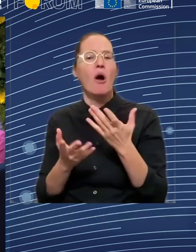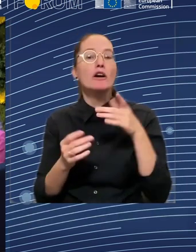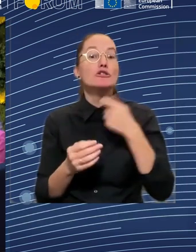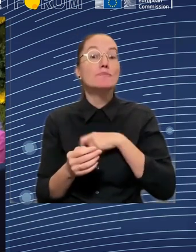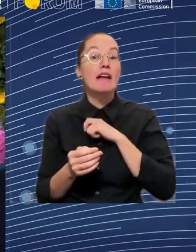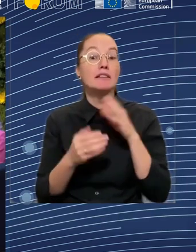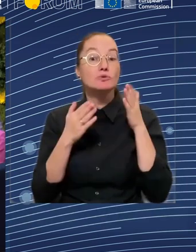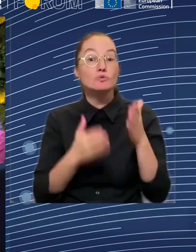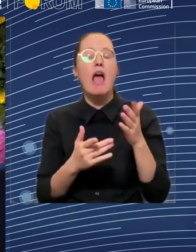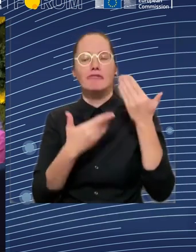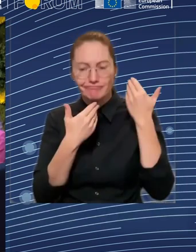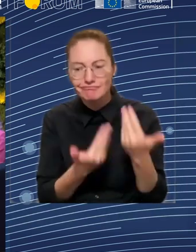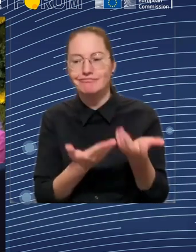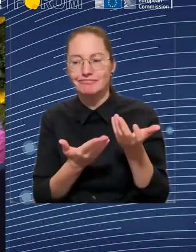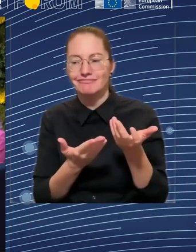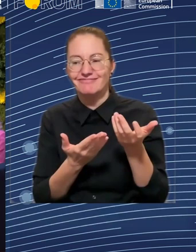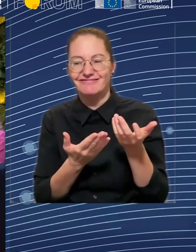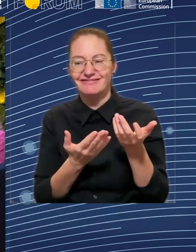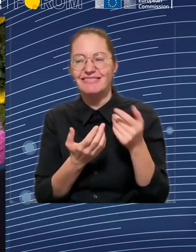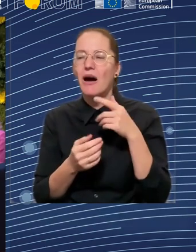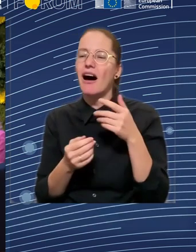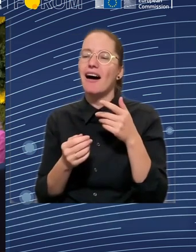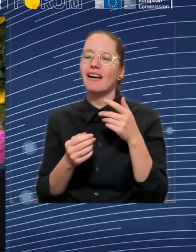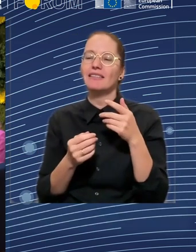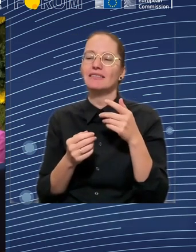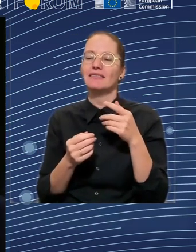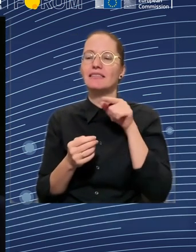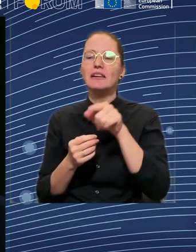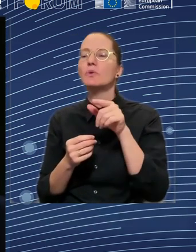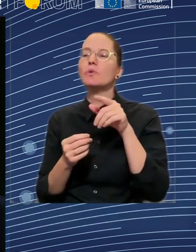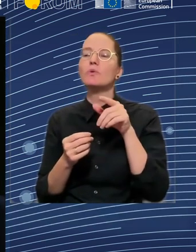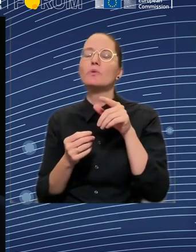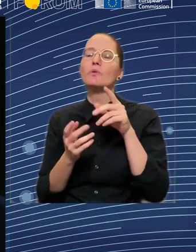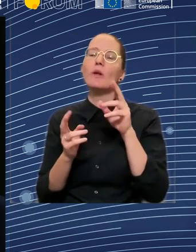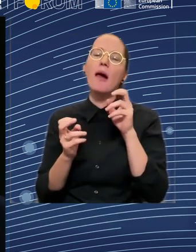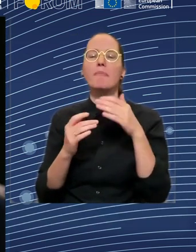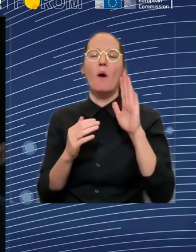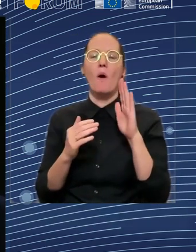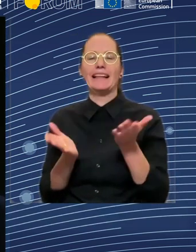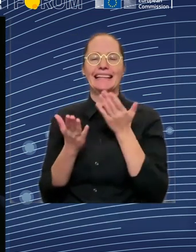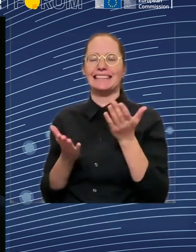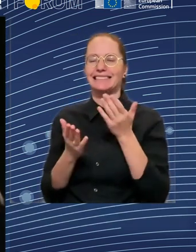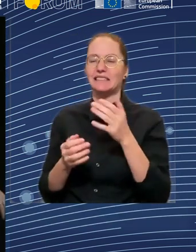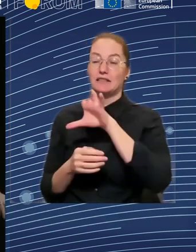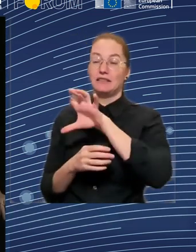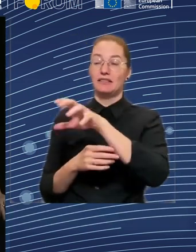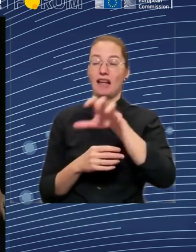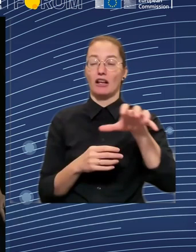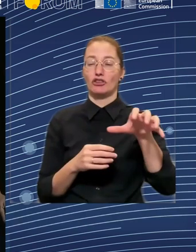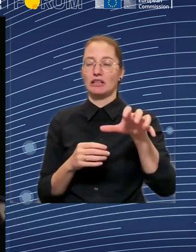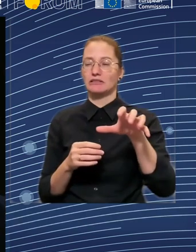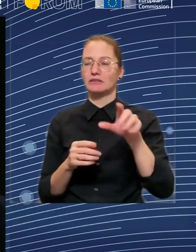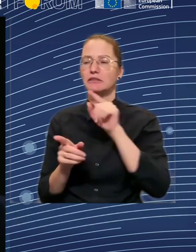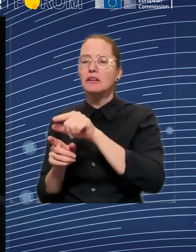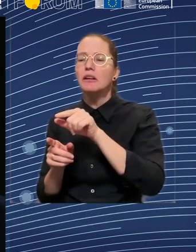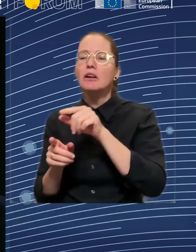It would have been great if it did, but it just doesn't. Thank you. So, to wrap up as we are almost at the